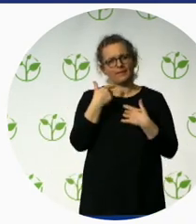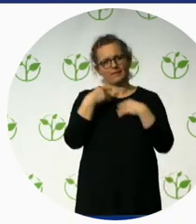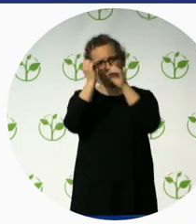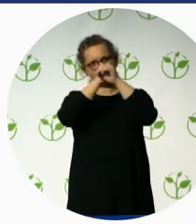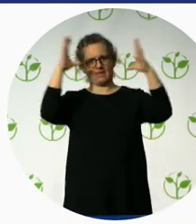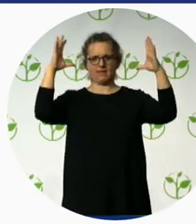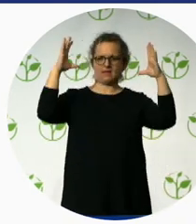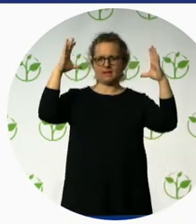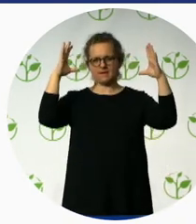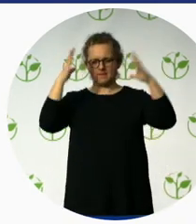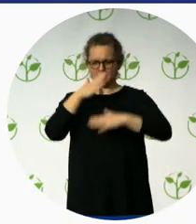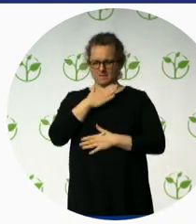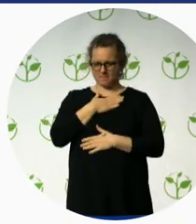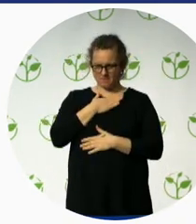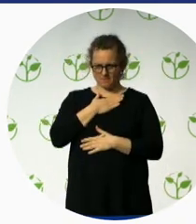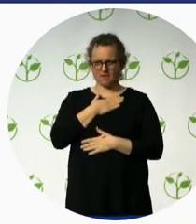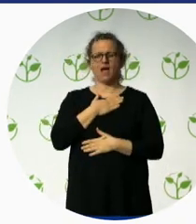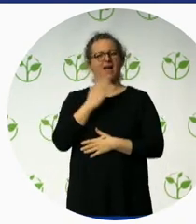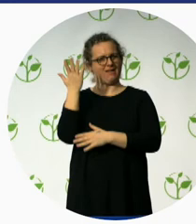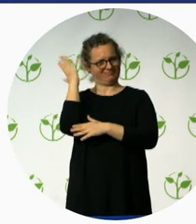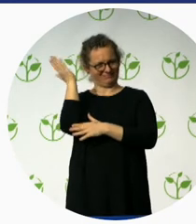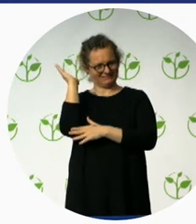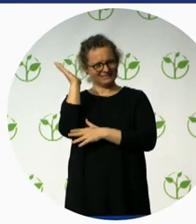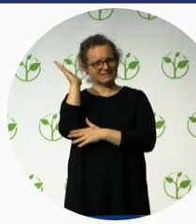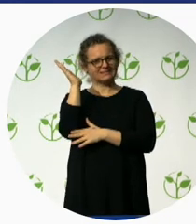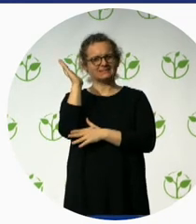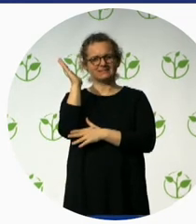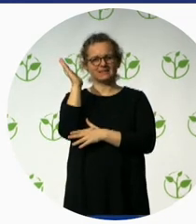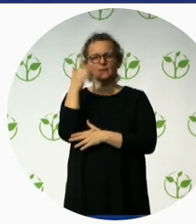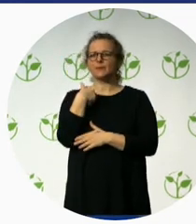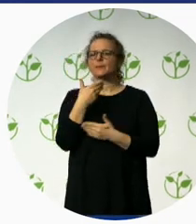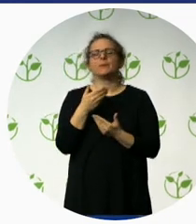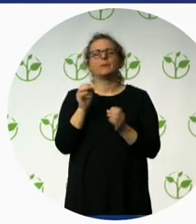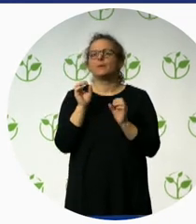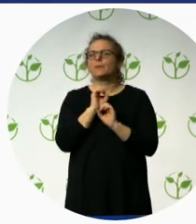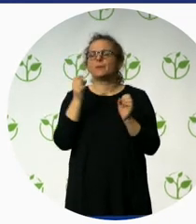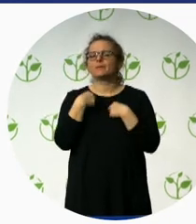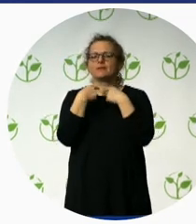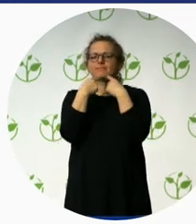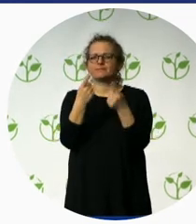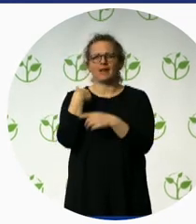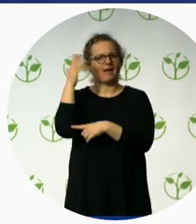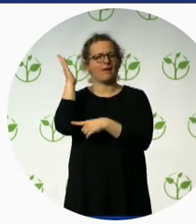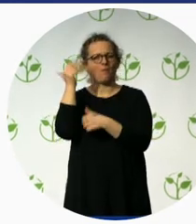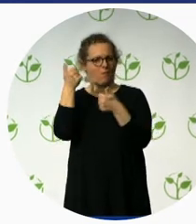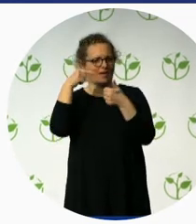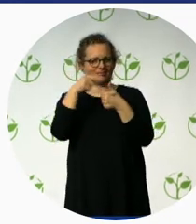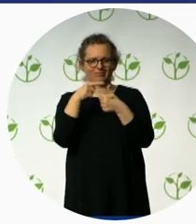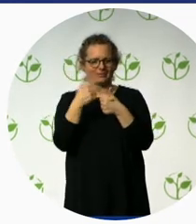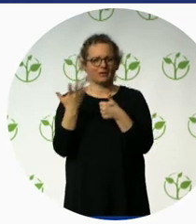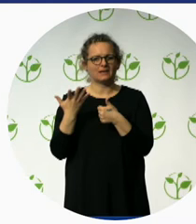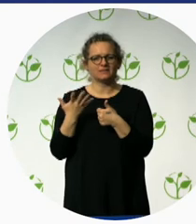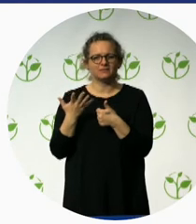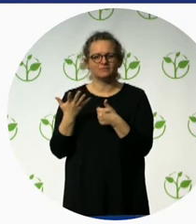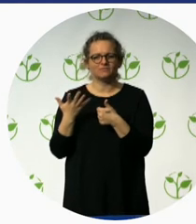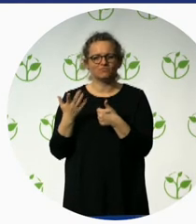presentation is that all the companies will make